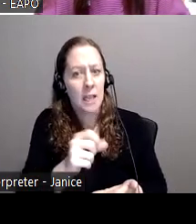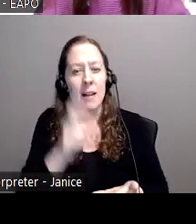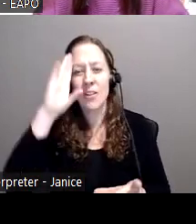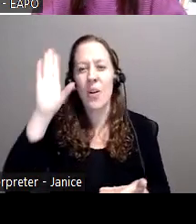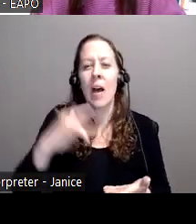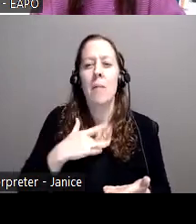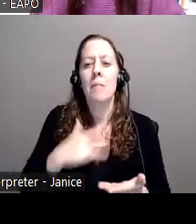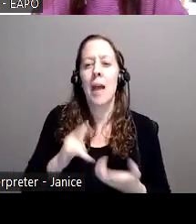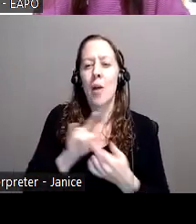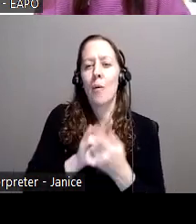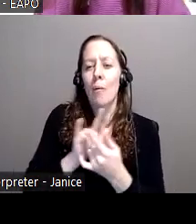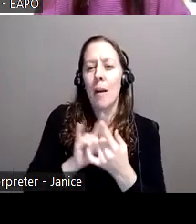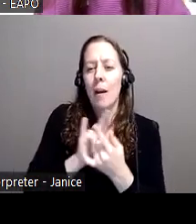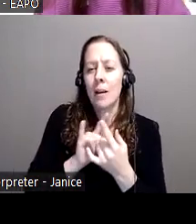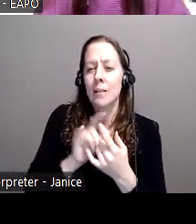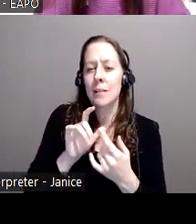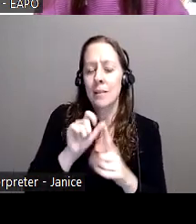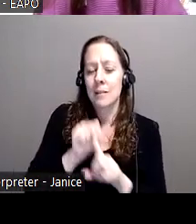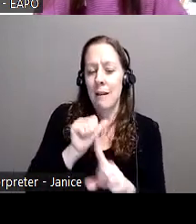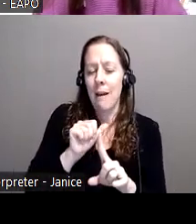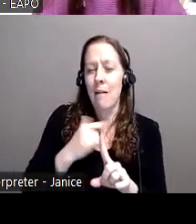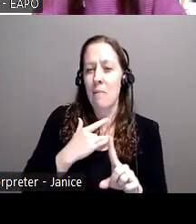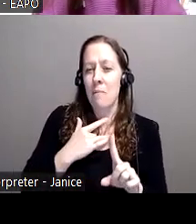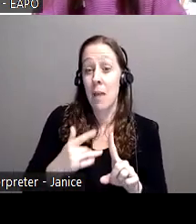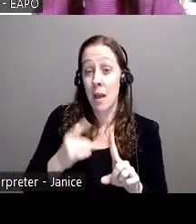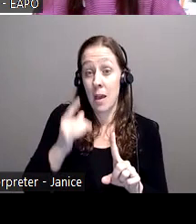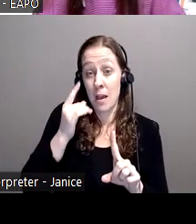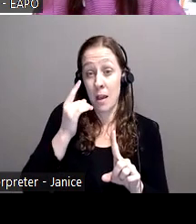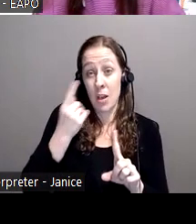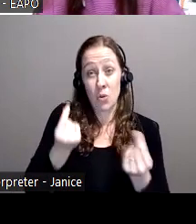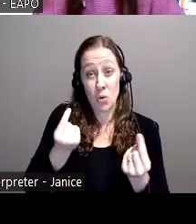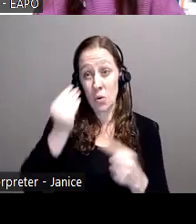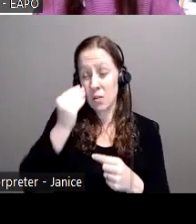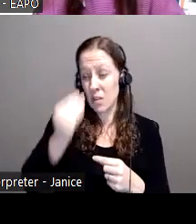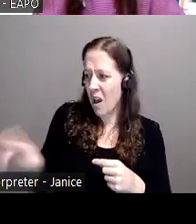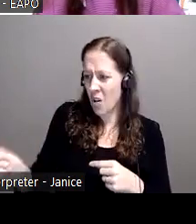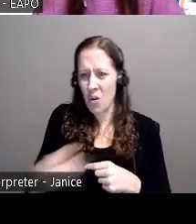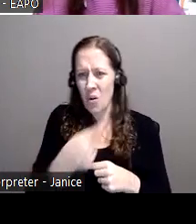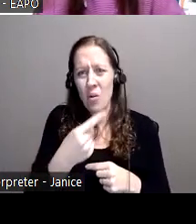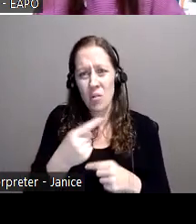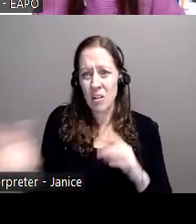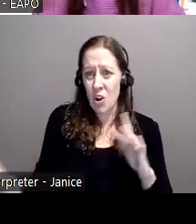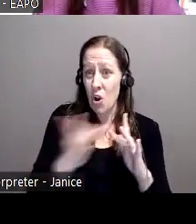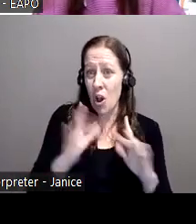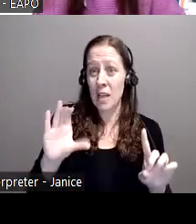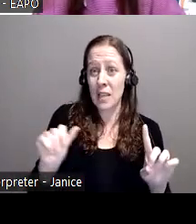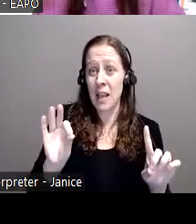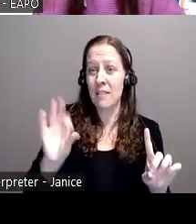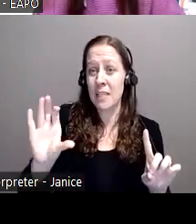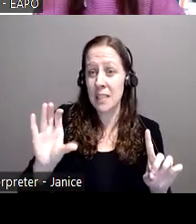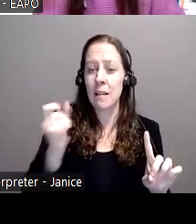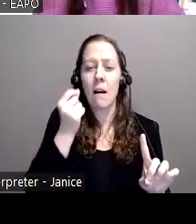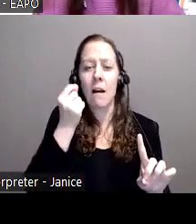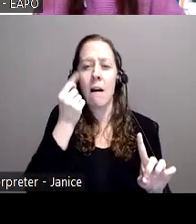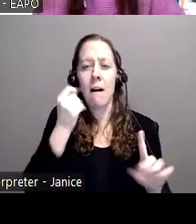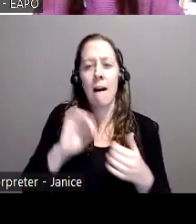romance scams. Um, but, um, do we tell them to contact the Canadian and France anti-fraud center, but what would help the